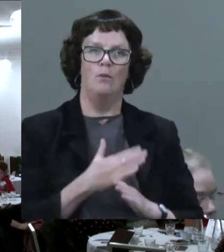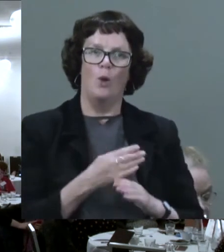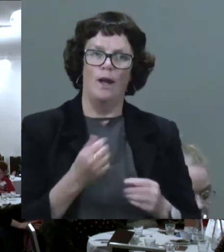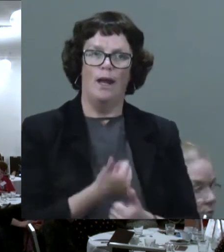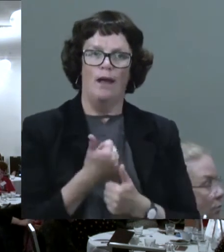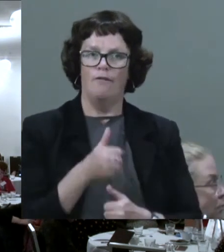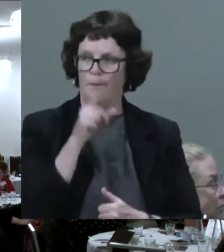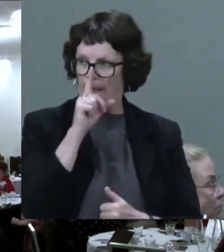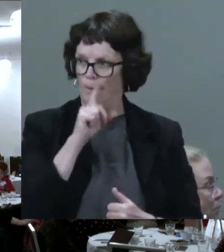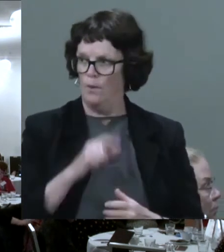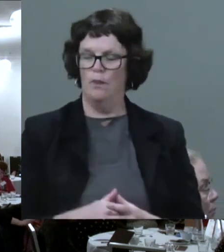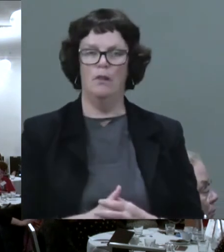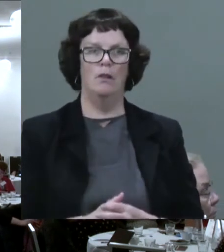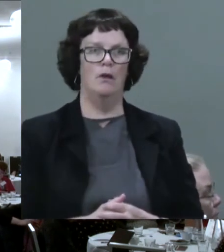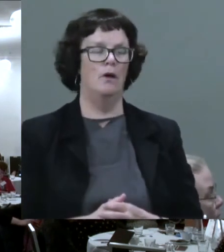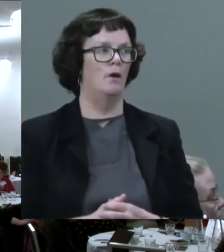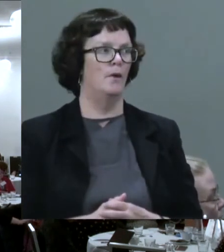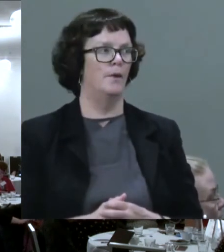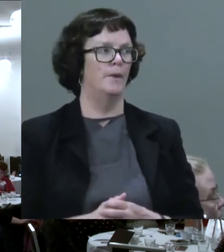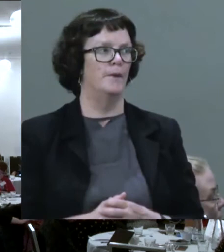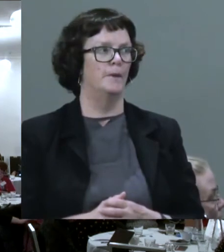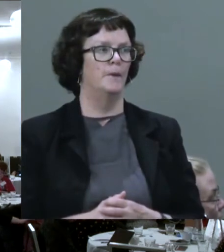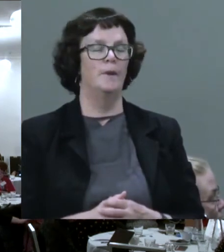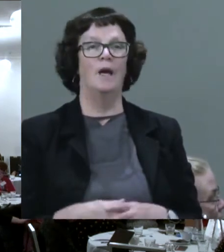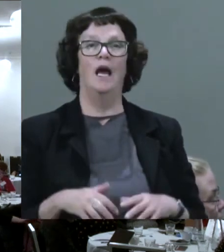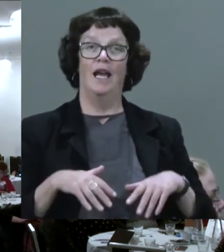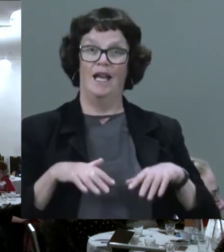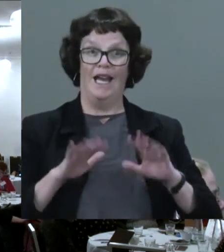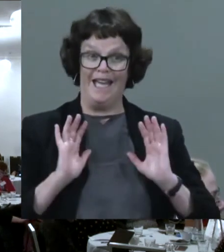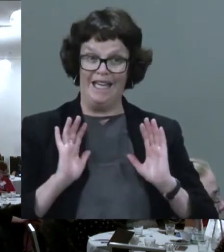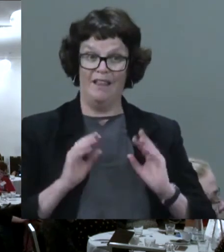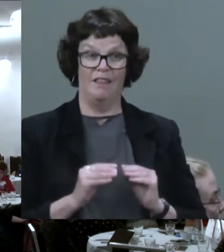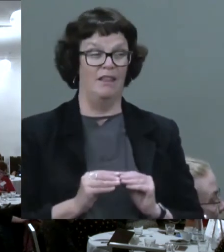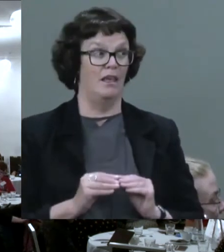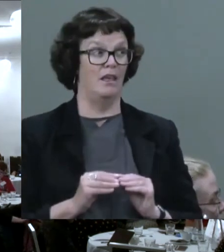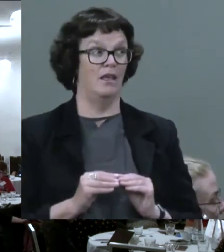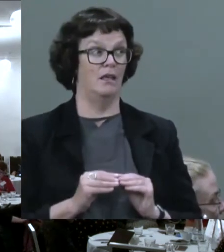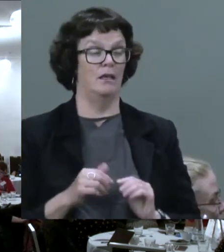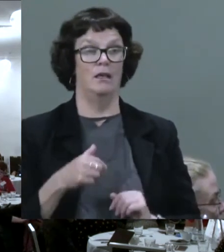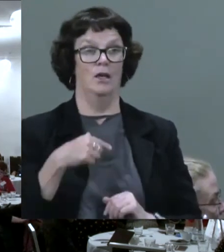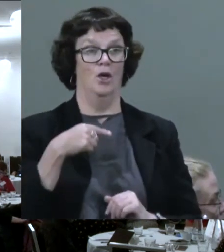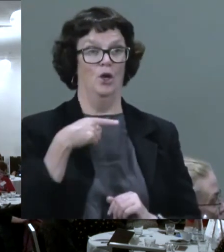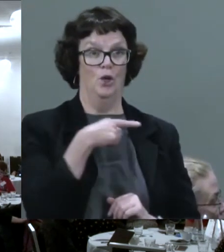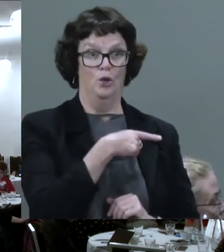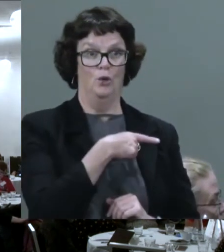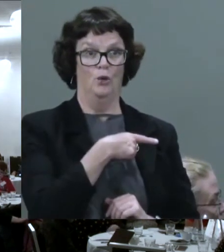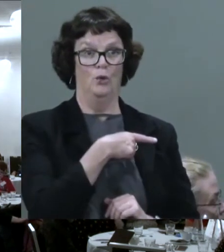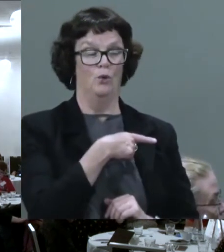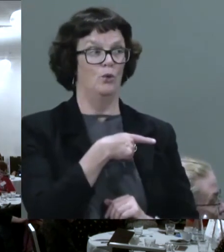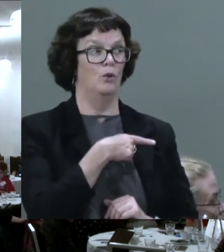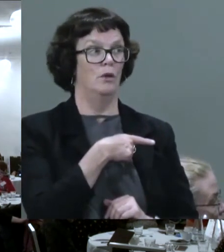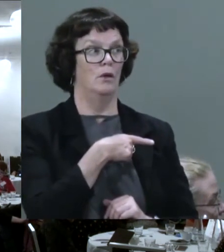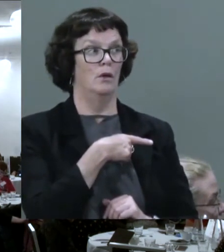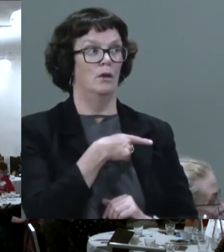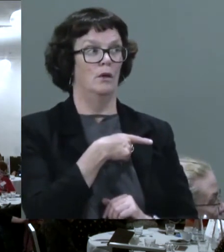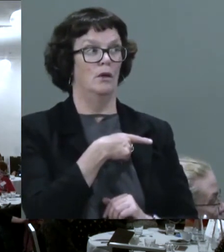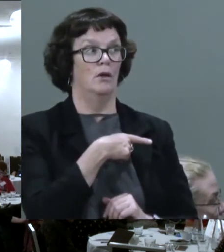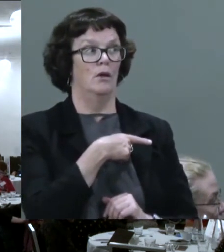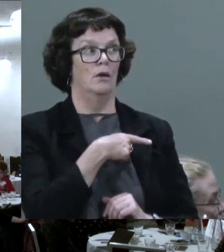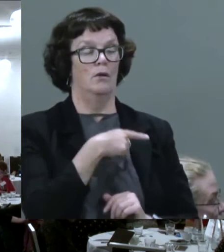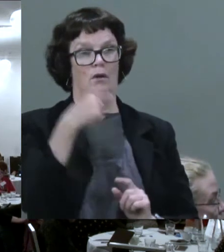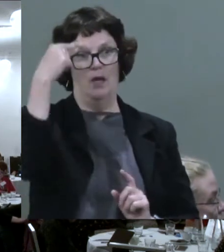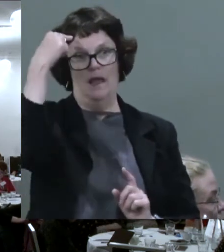Now, is there anything you are going on, you think